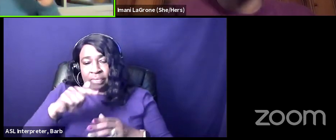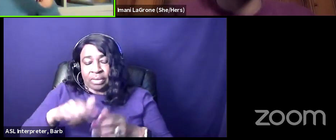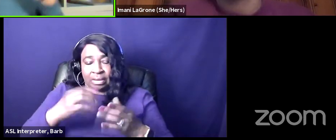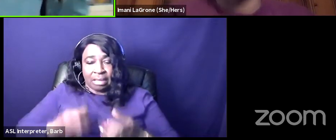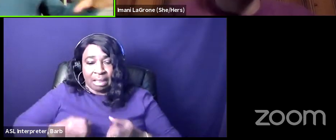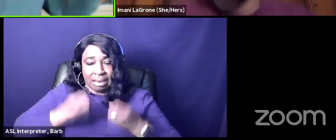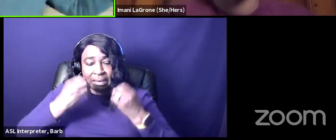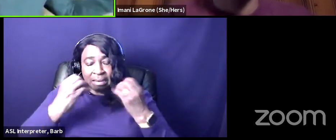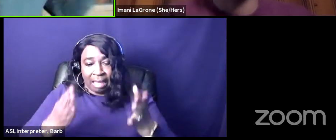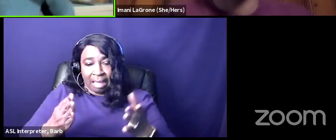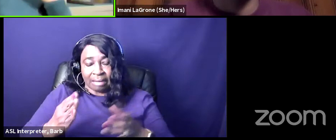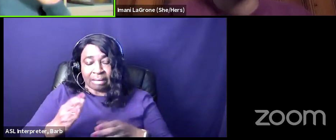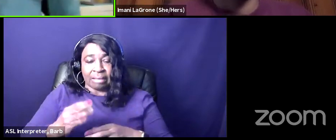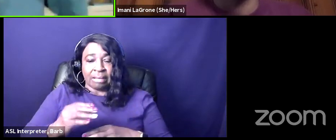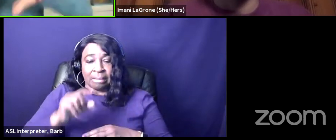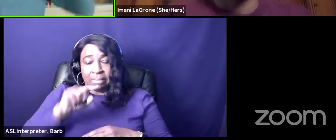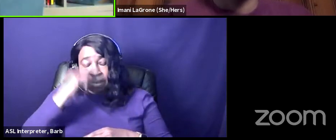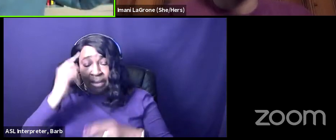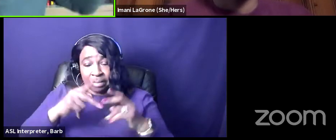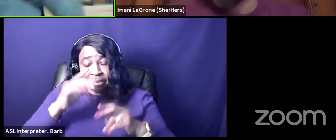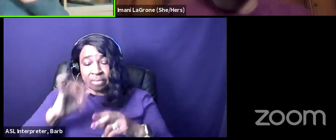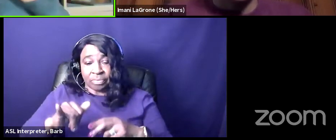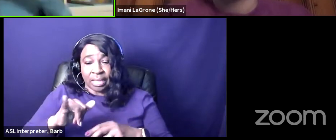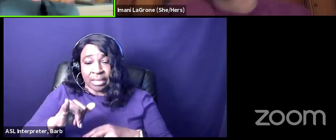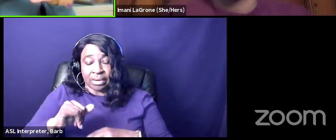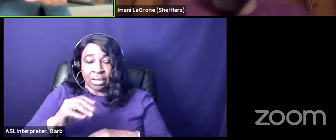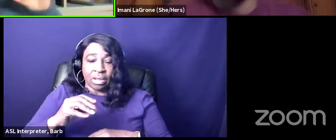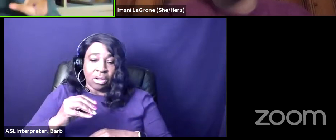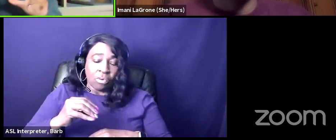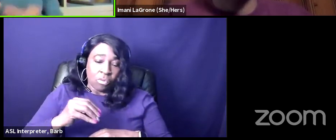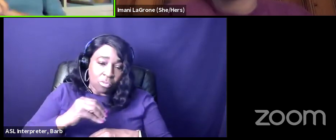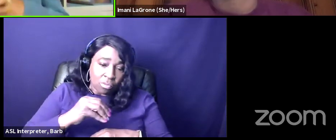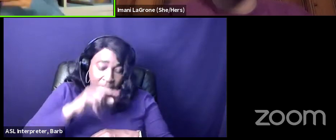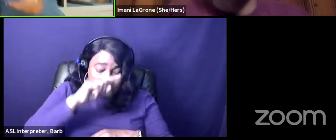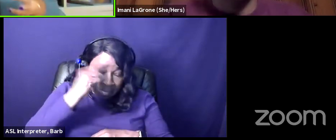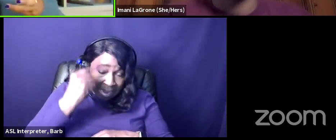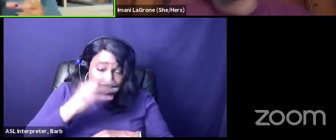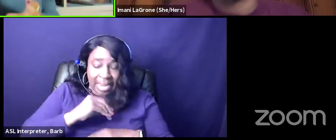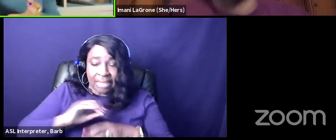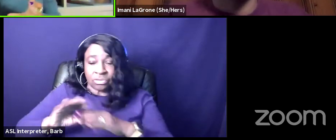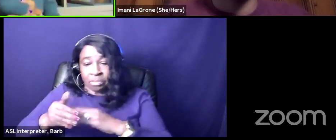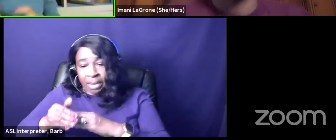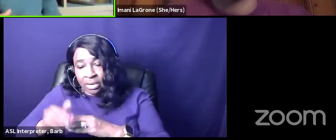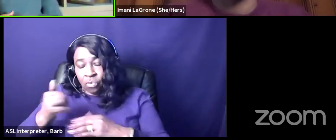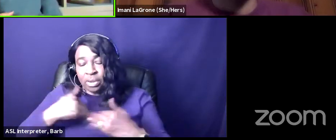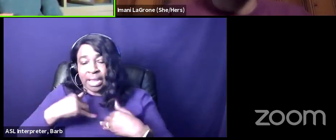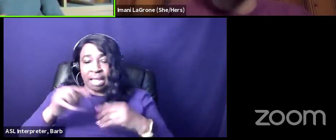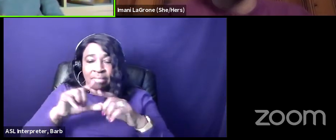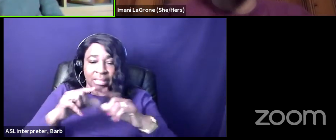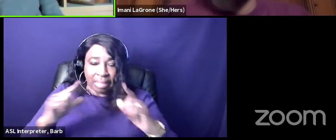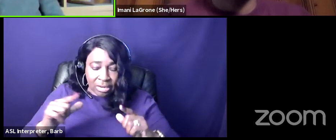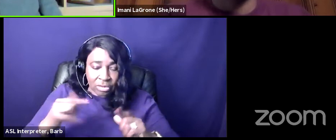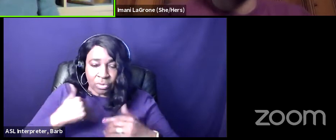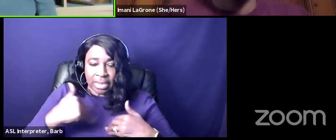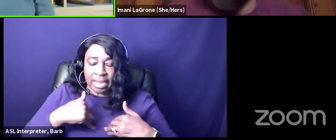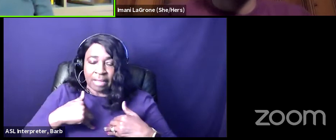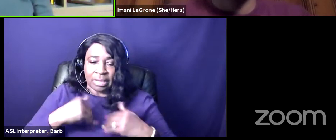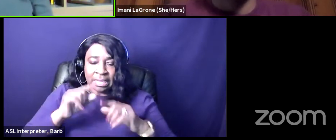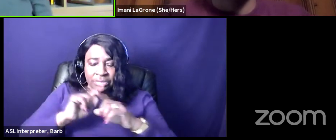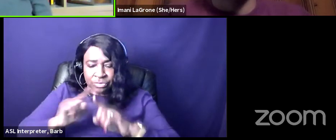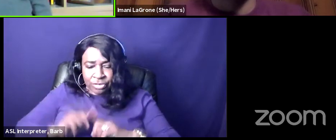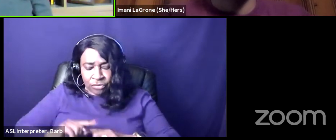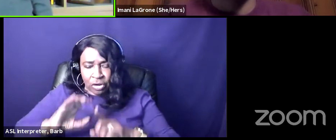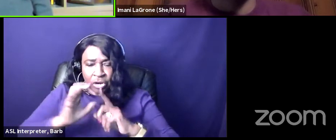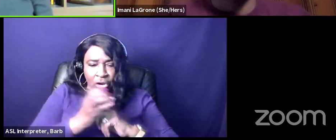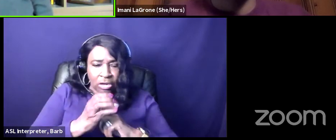right not just african caribbean but like black and dominican so we've got language we've got you know totally different cultures um and i find